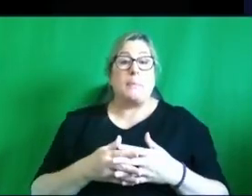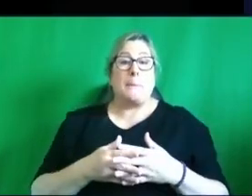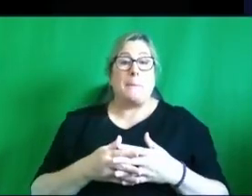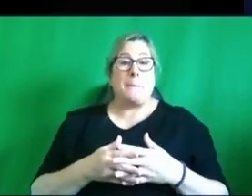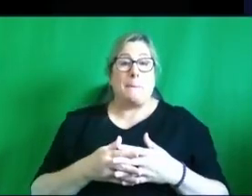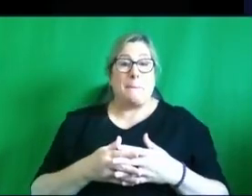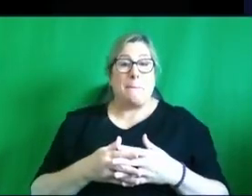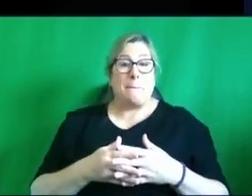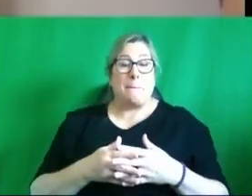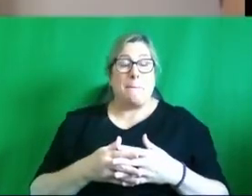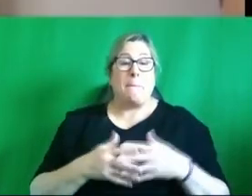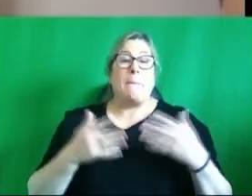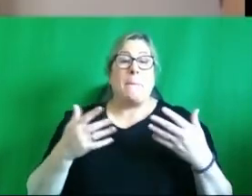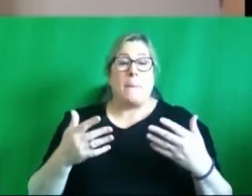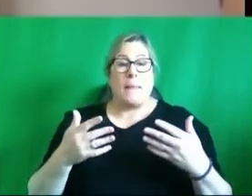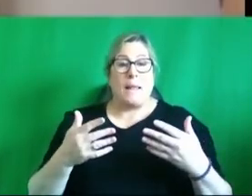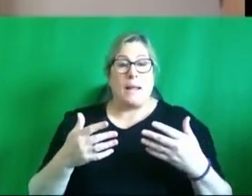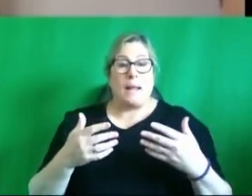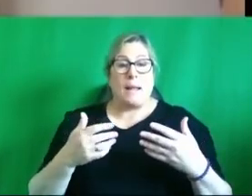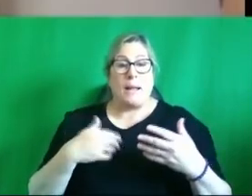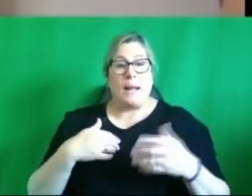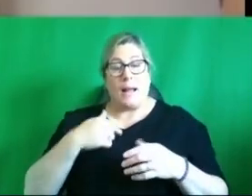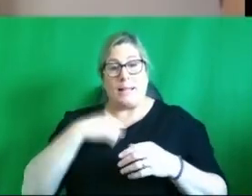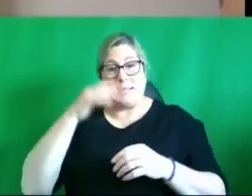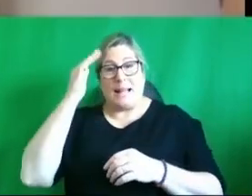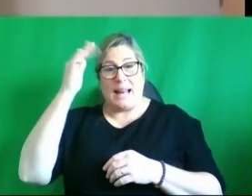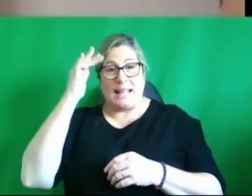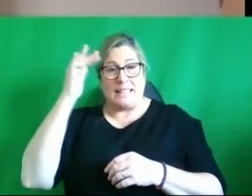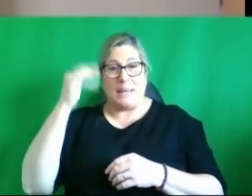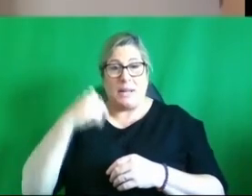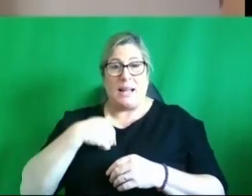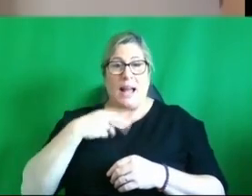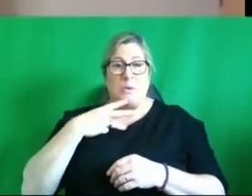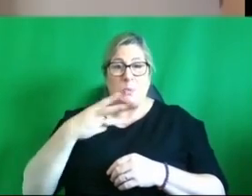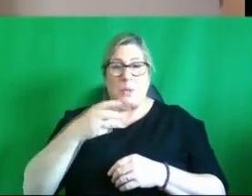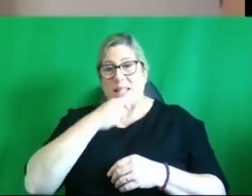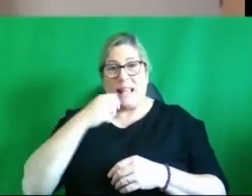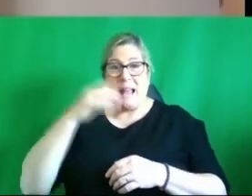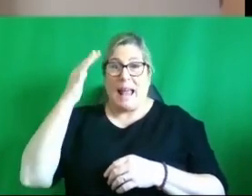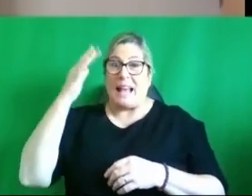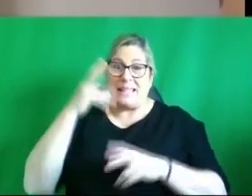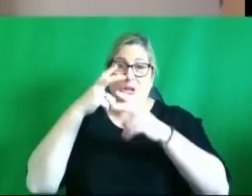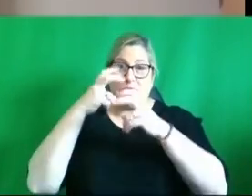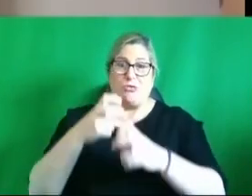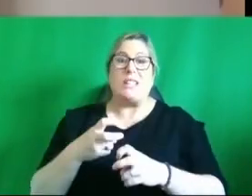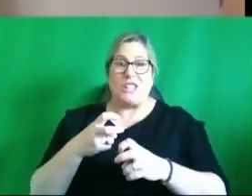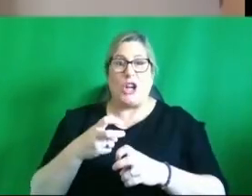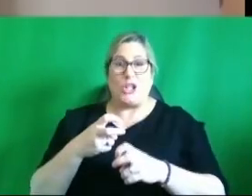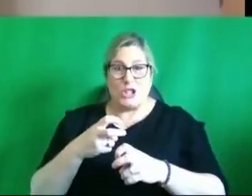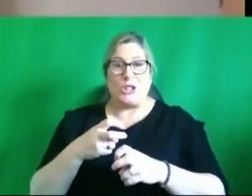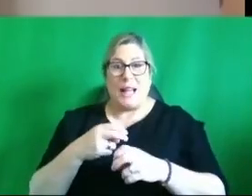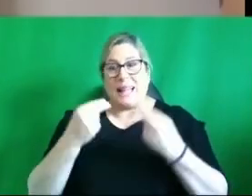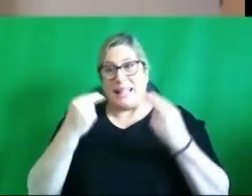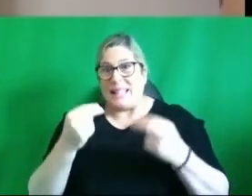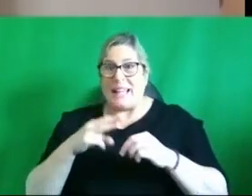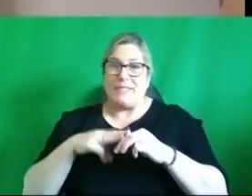well i suppose you won't be surprised to know that as an academic i'm going to fly the flag for academic research and the need for